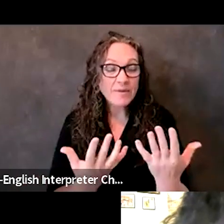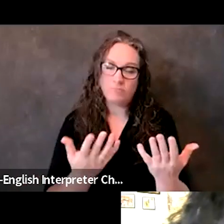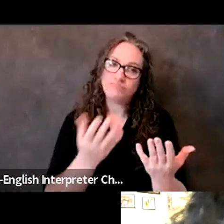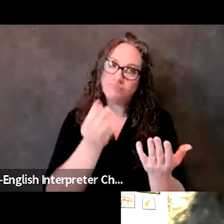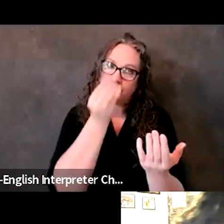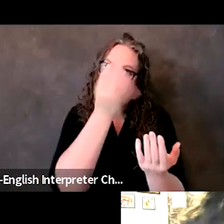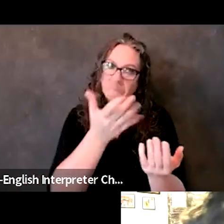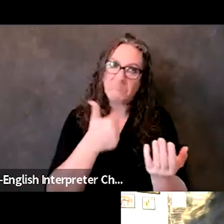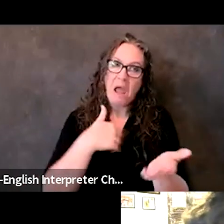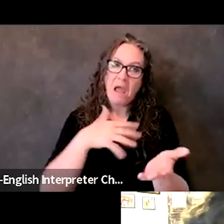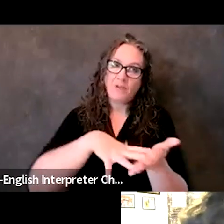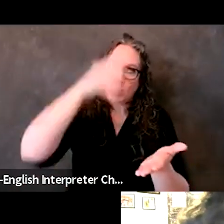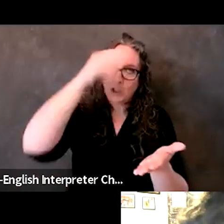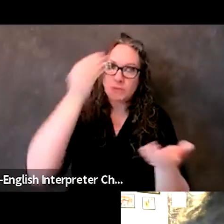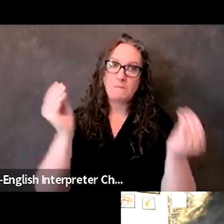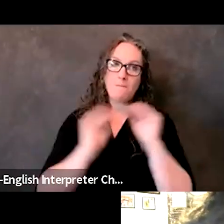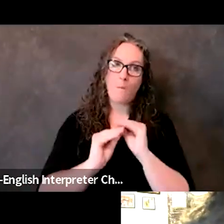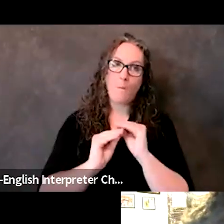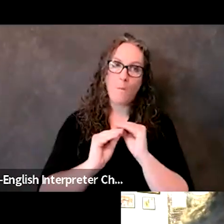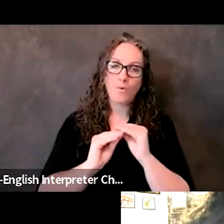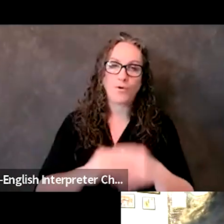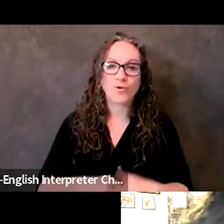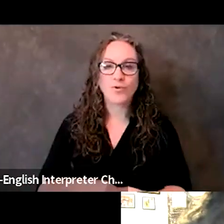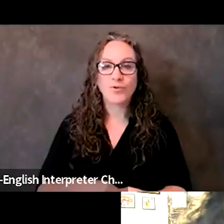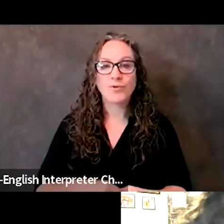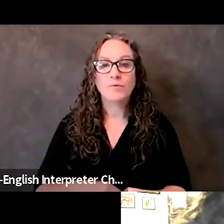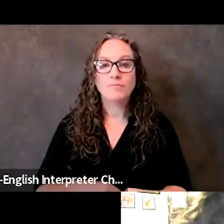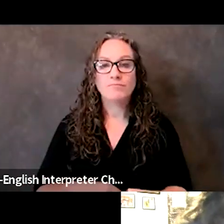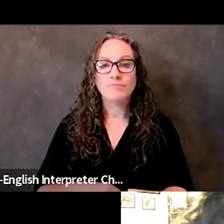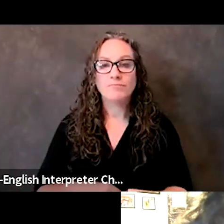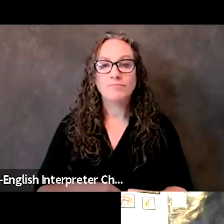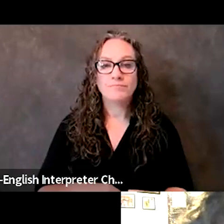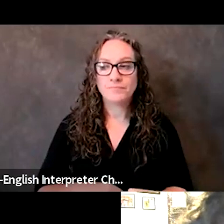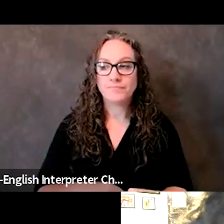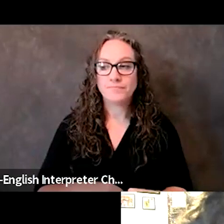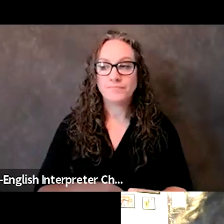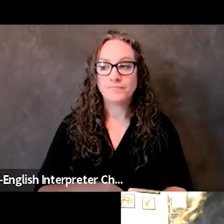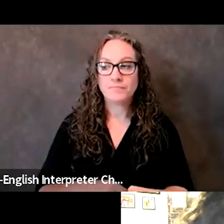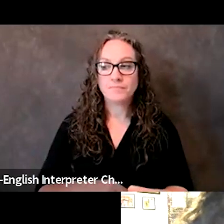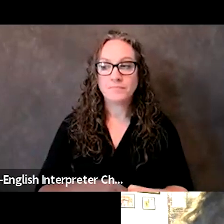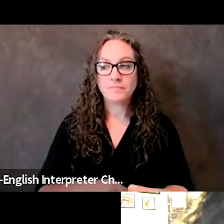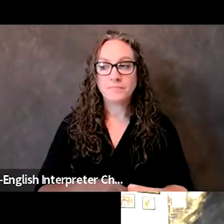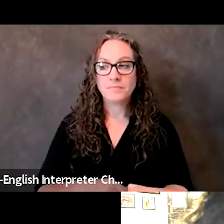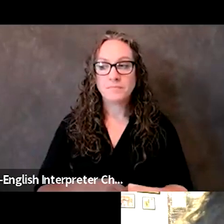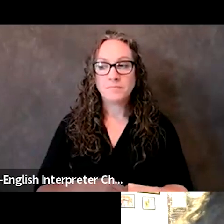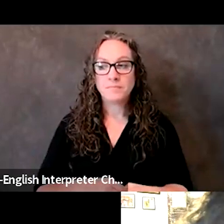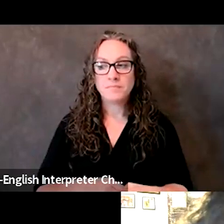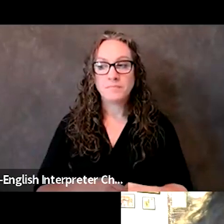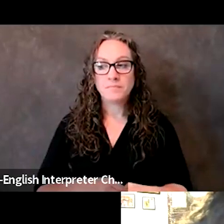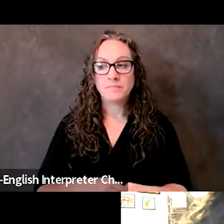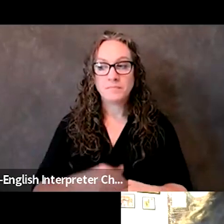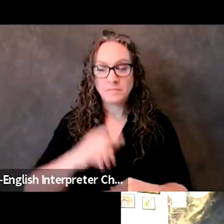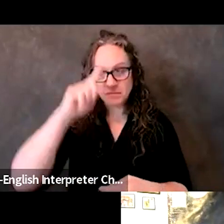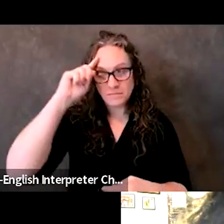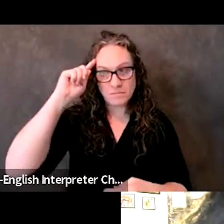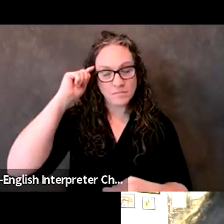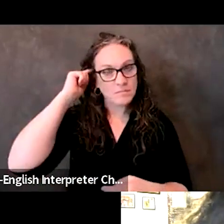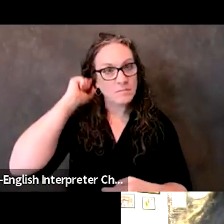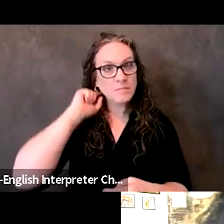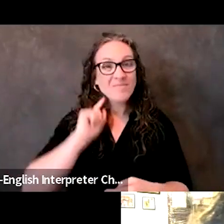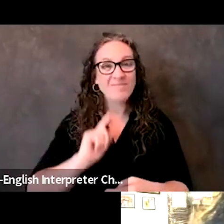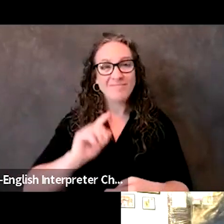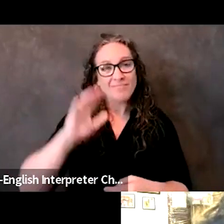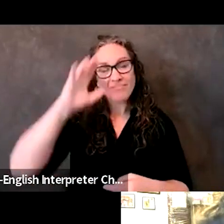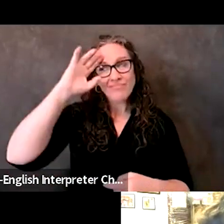You know, I think it's fair to say that every level of every